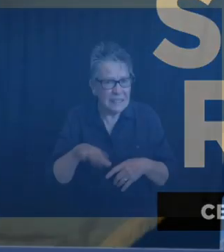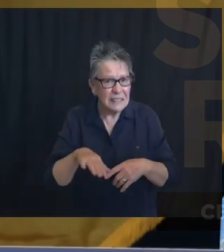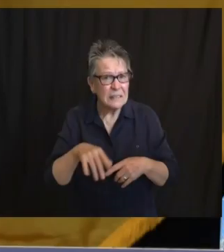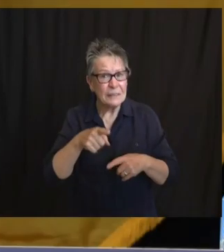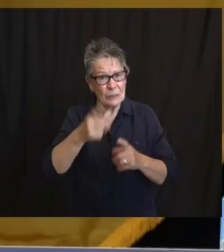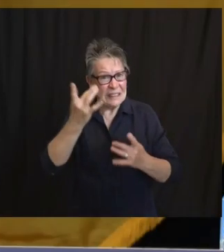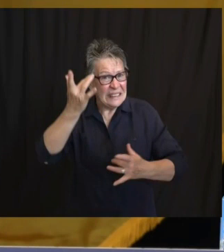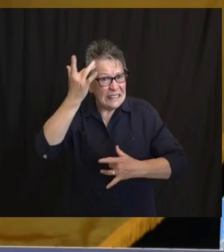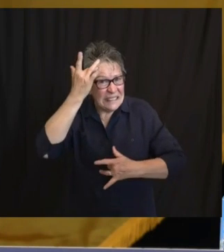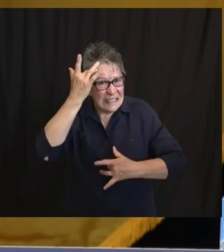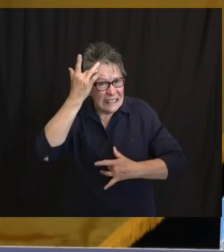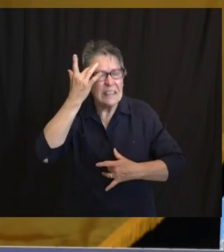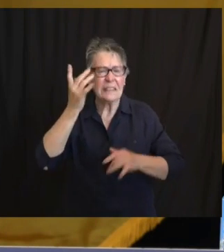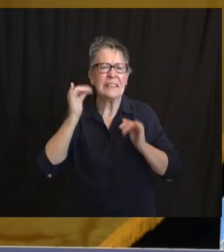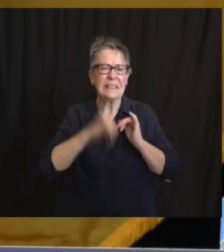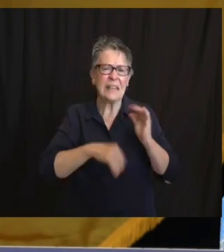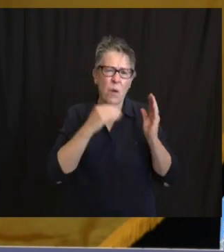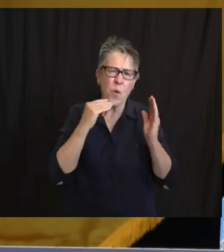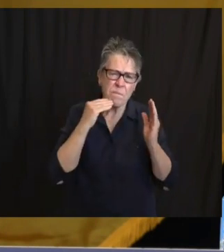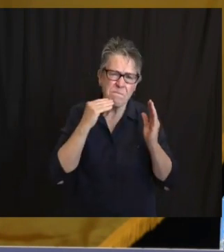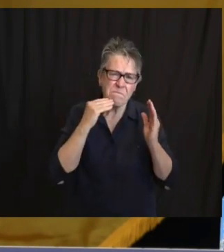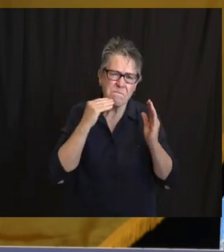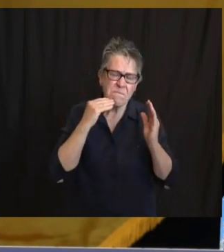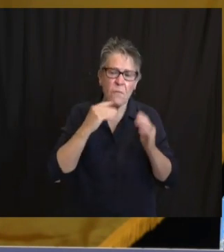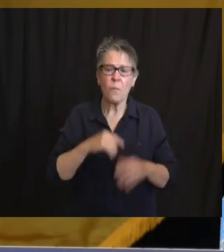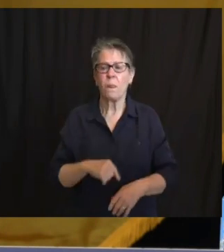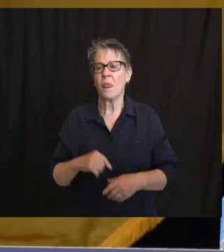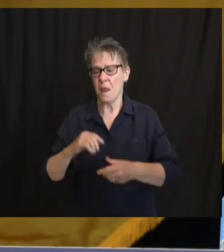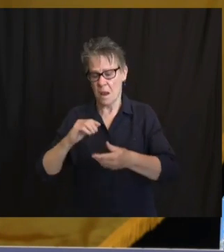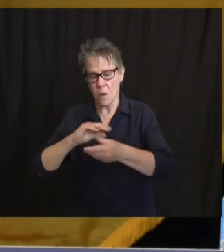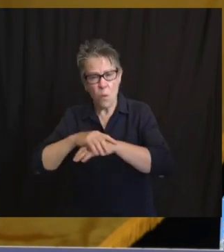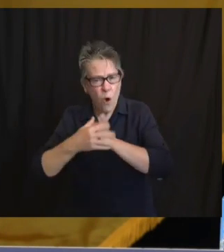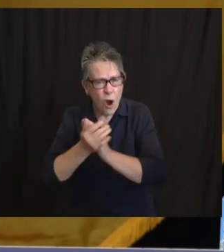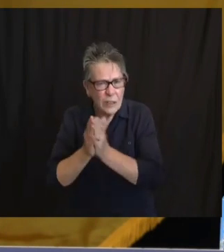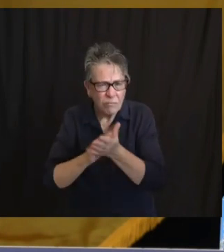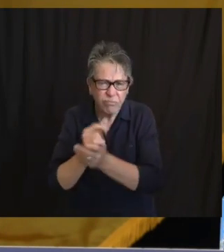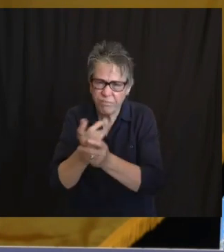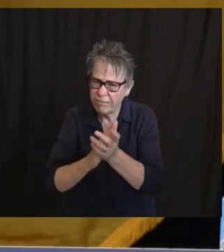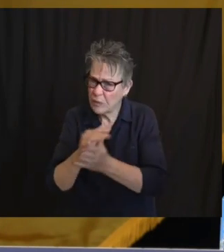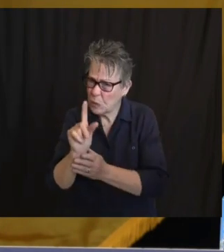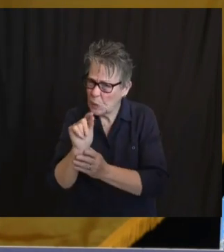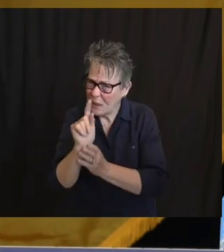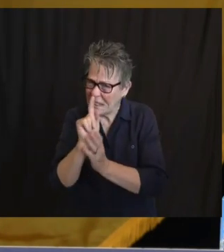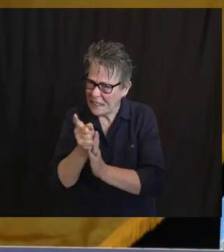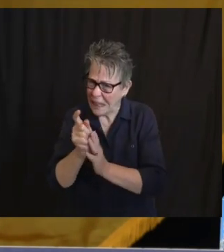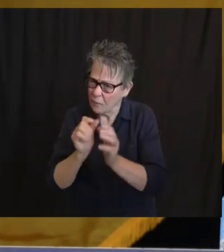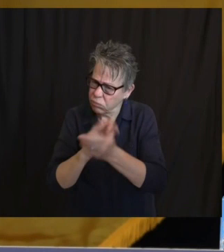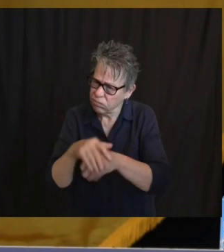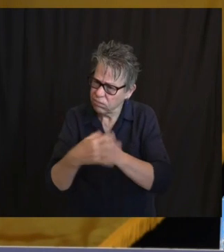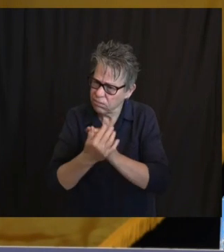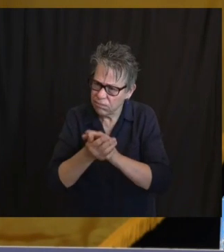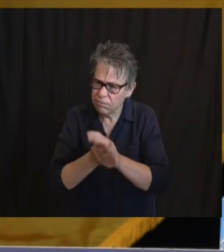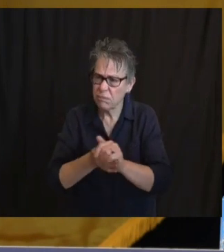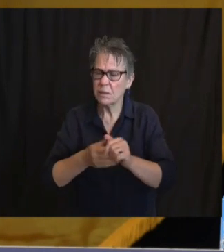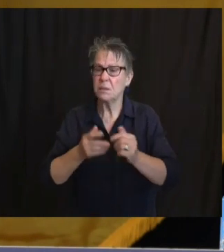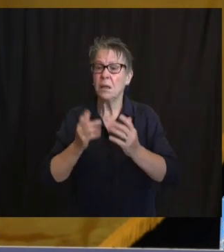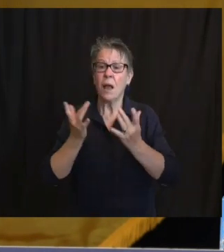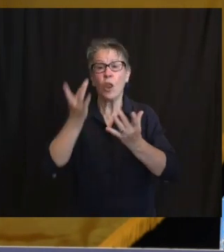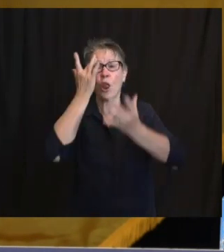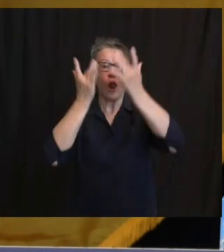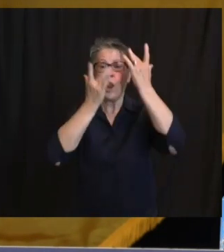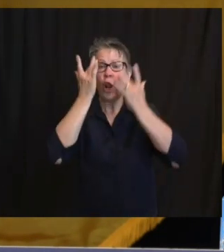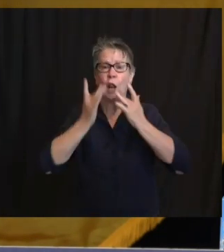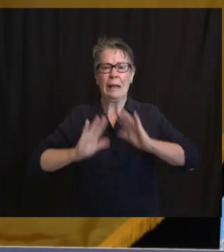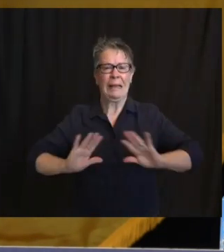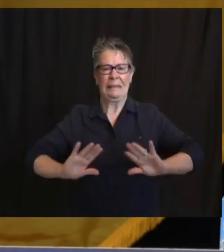Frequently during the day for 20 seconds, avoid touching your eyes, your nose, your mouth, especially with unmorshed